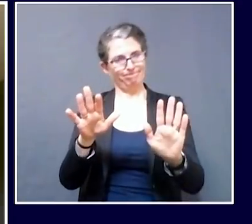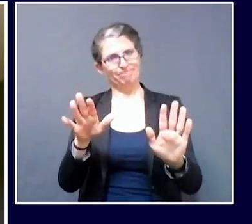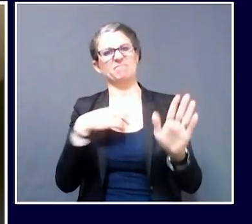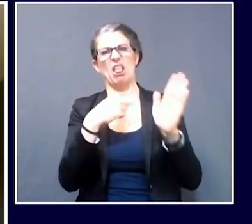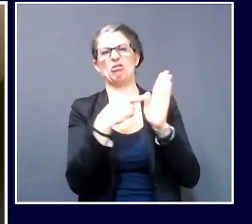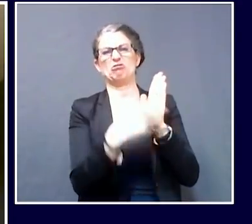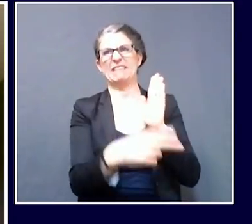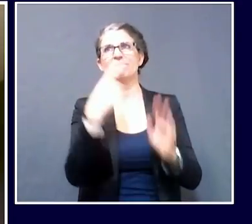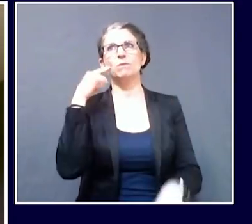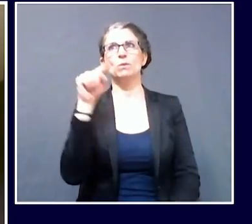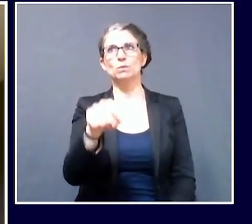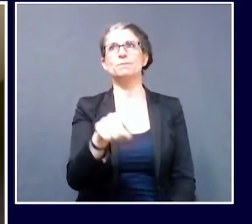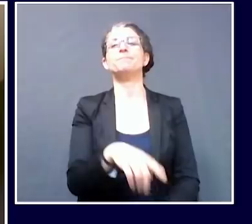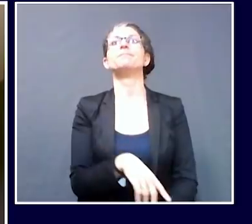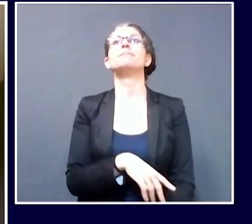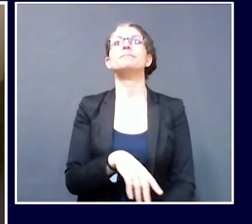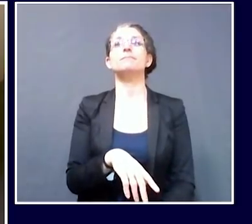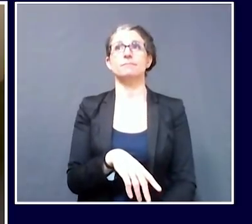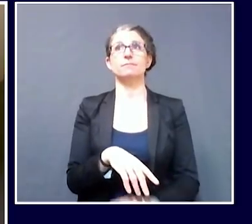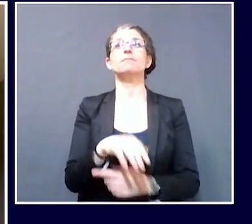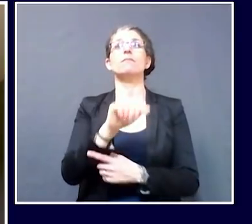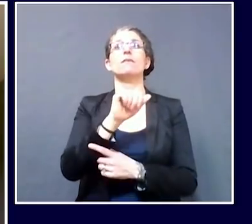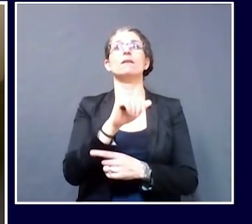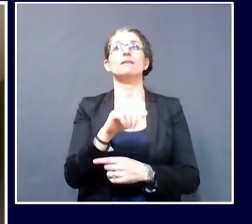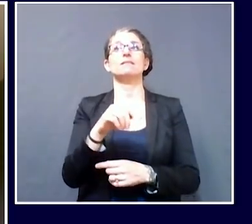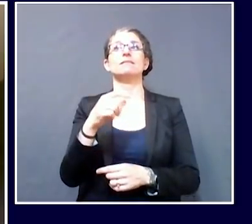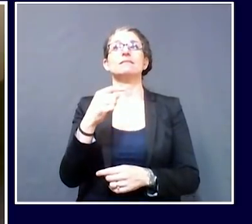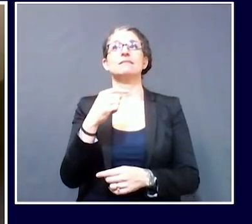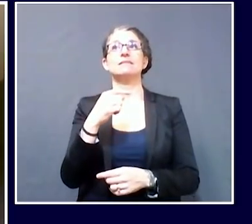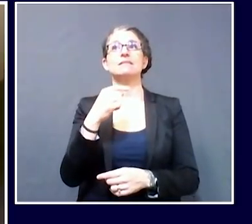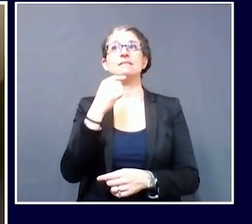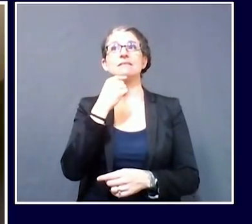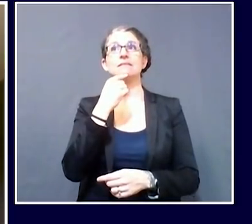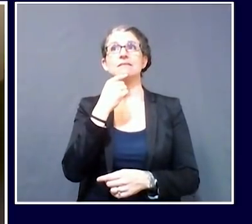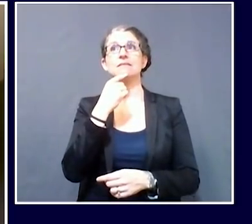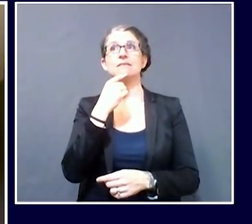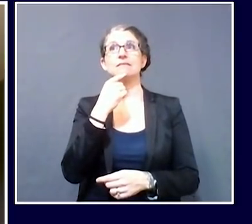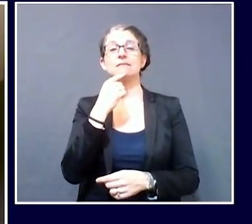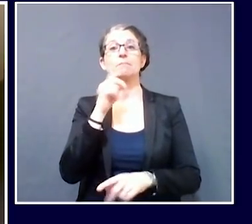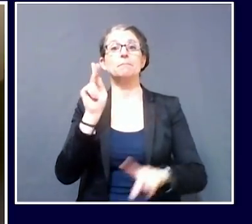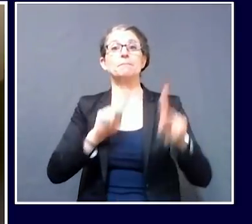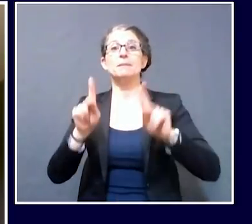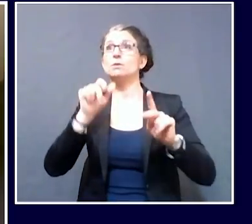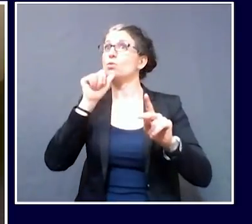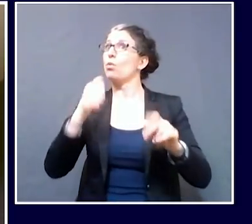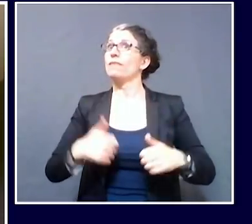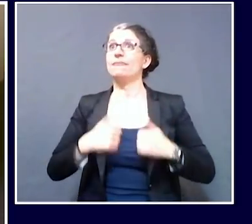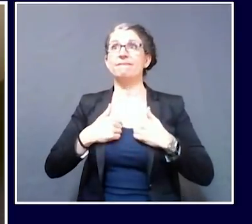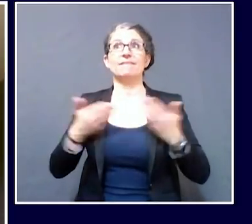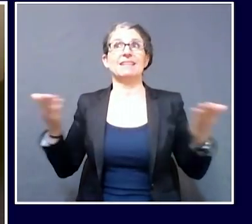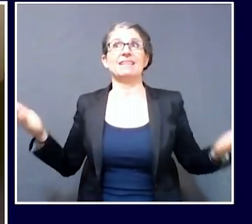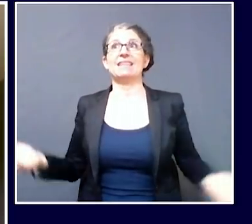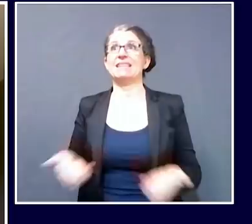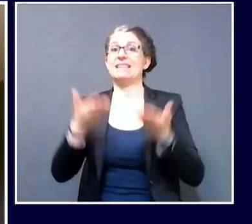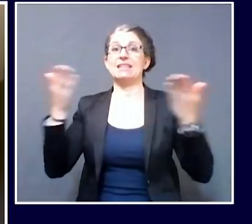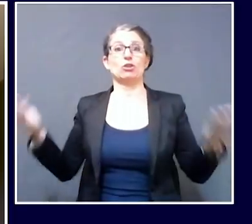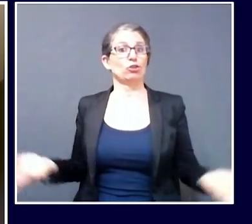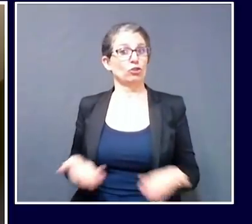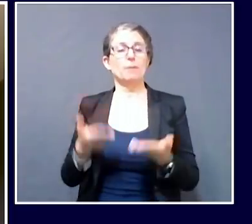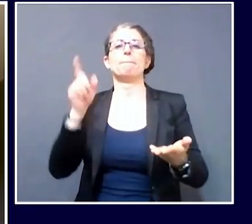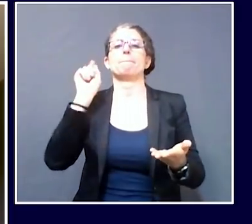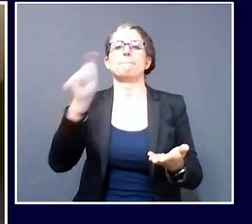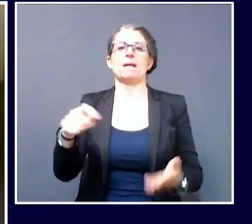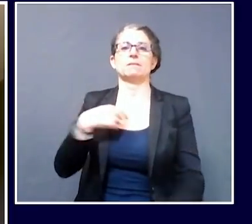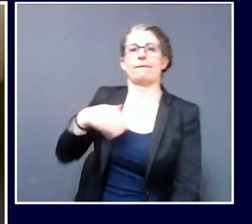non-Maine residents must carry compliance papers with them and produce them when asked certainly raises concern about government outreach, especially since the